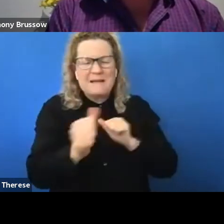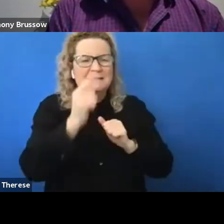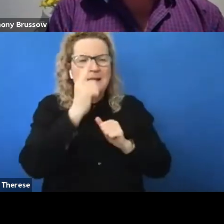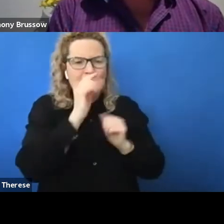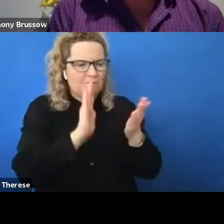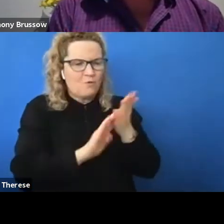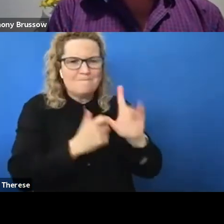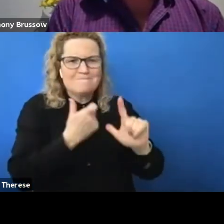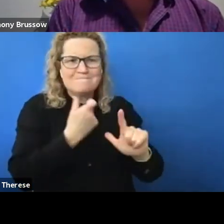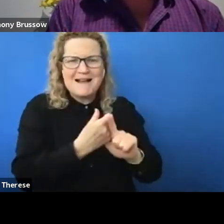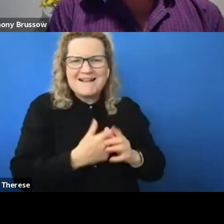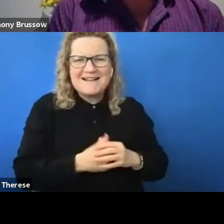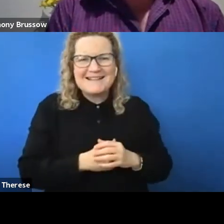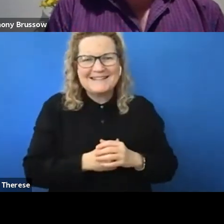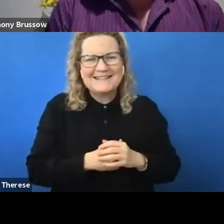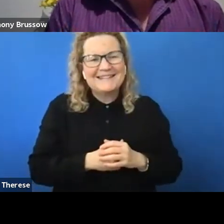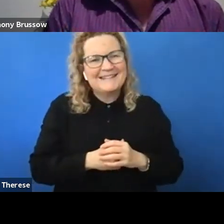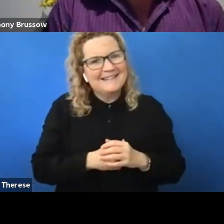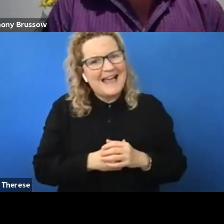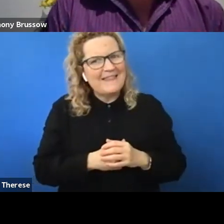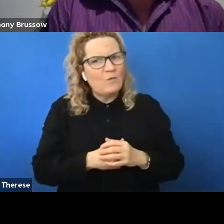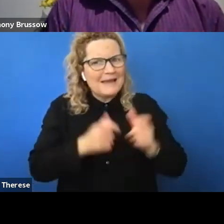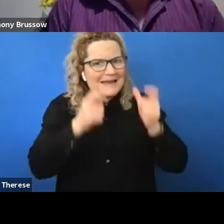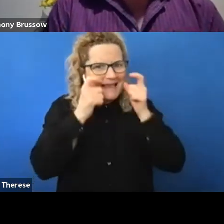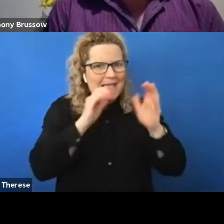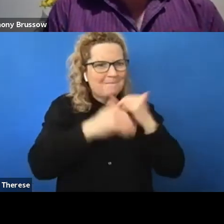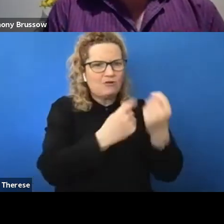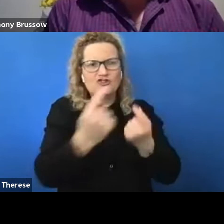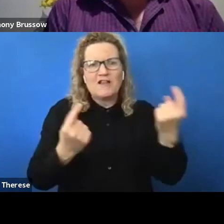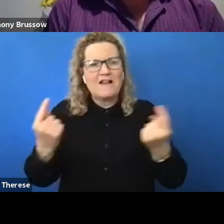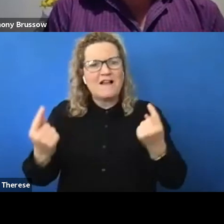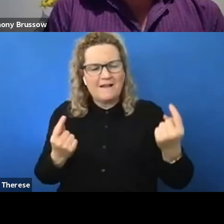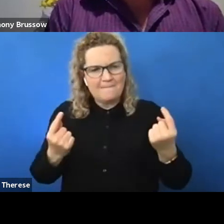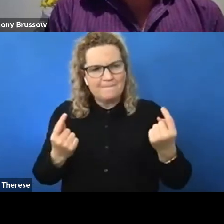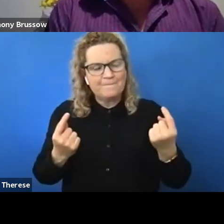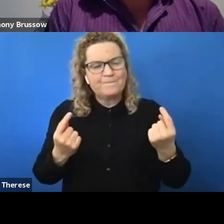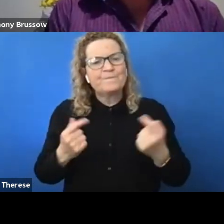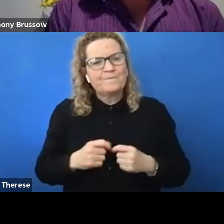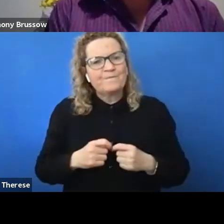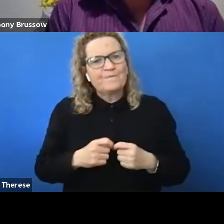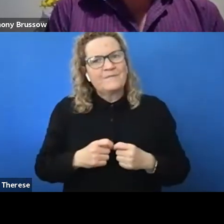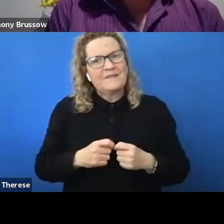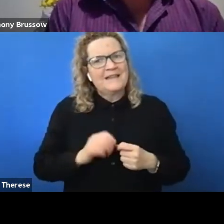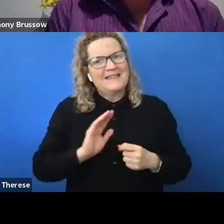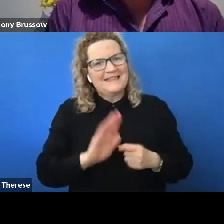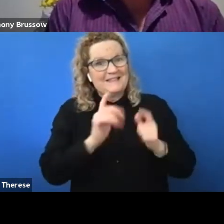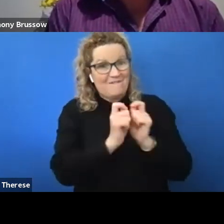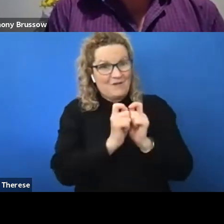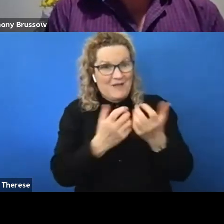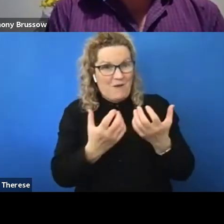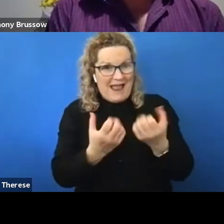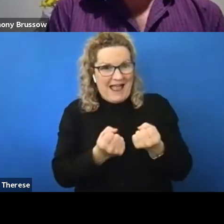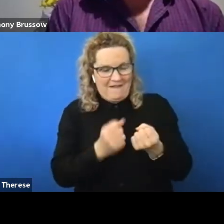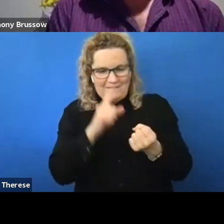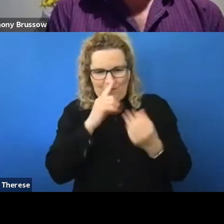that we care for each other and these particular values that we have as people